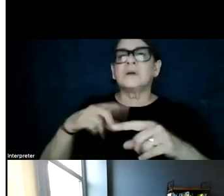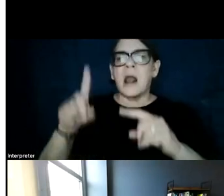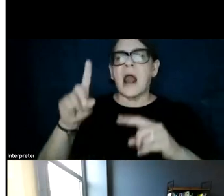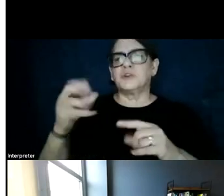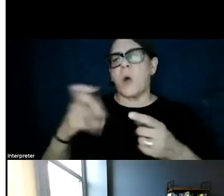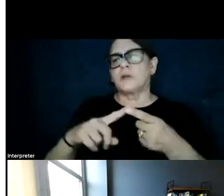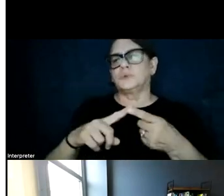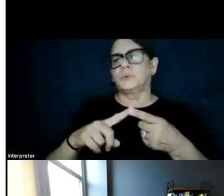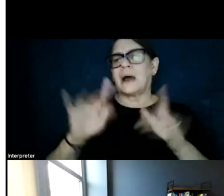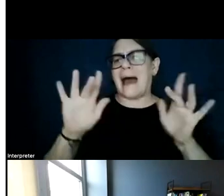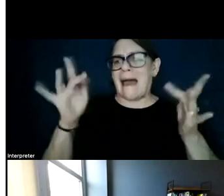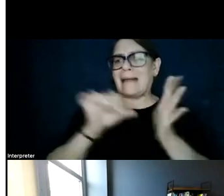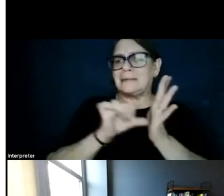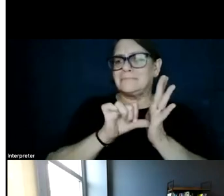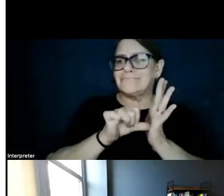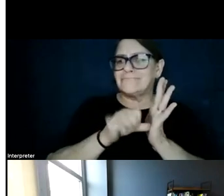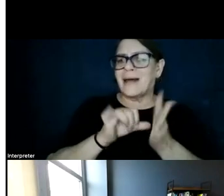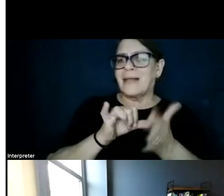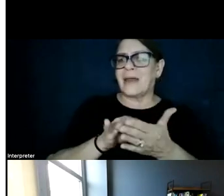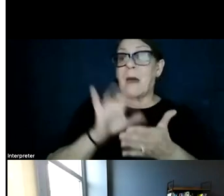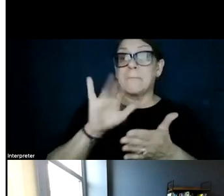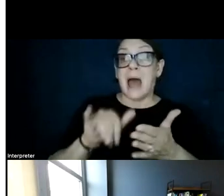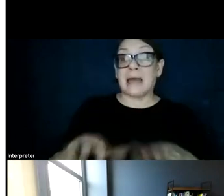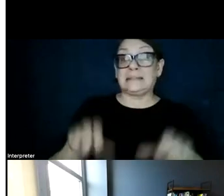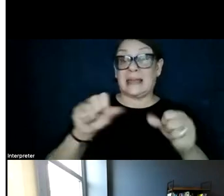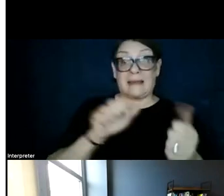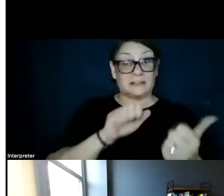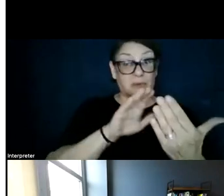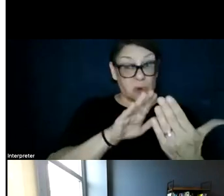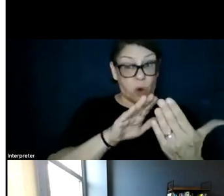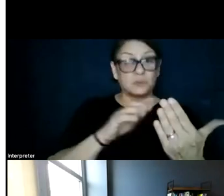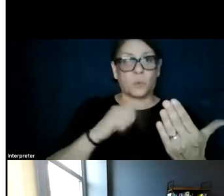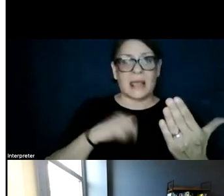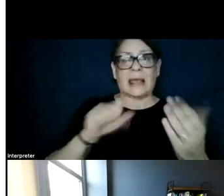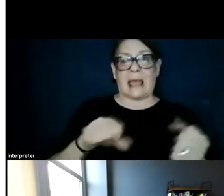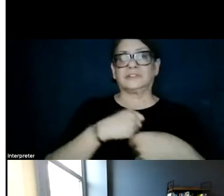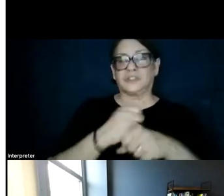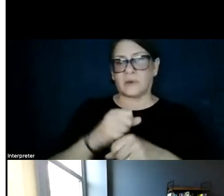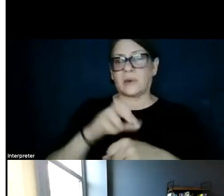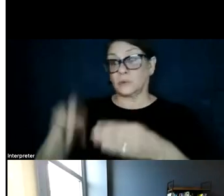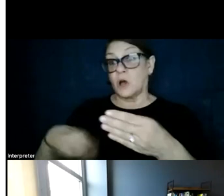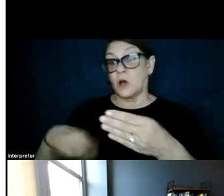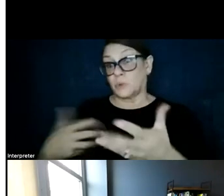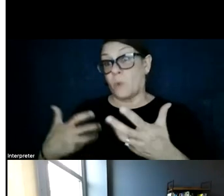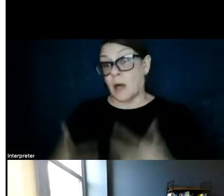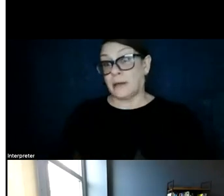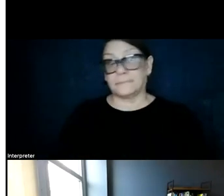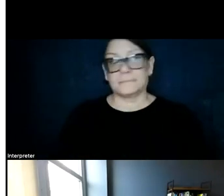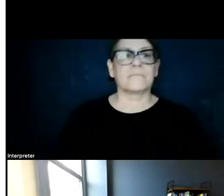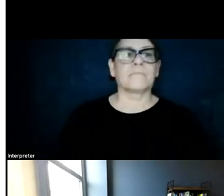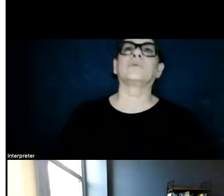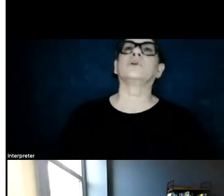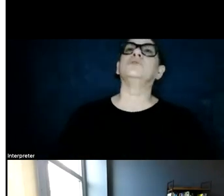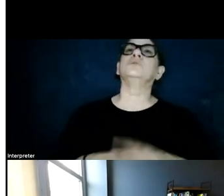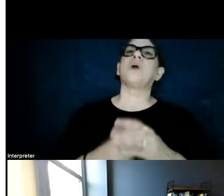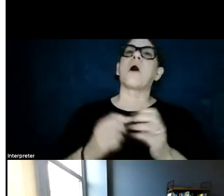highlight that by taking this approach, we're able to generate the results that we did. So we start